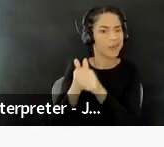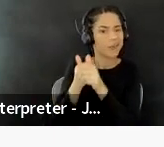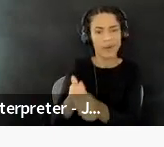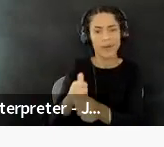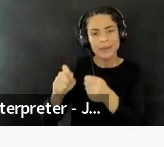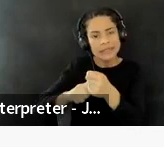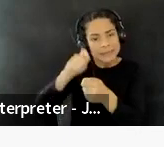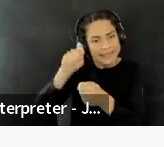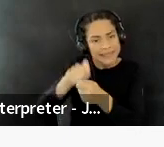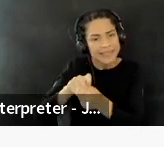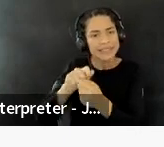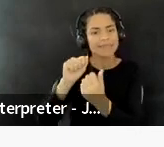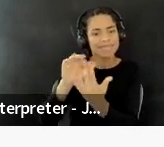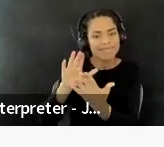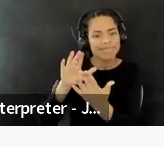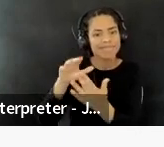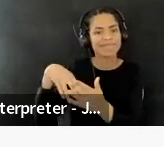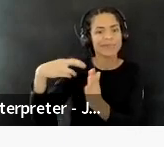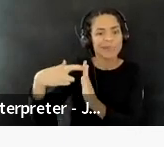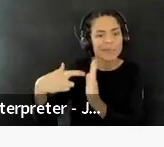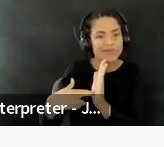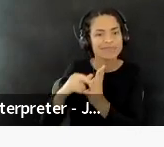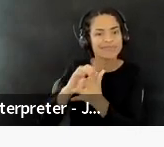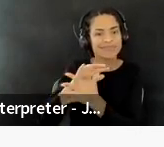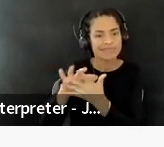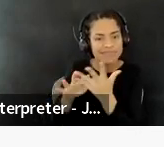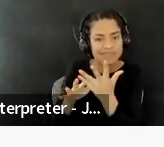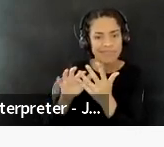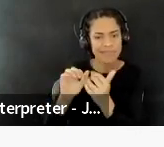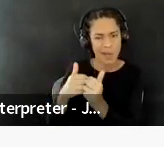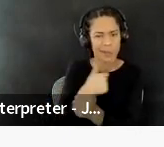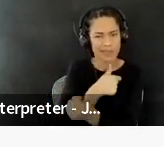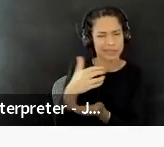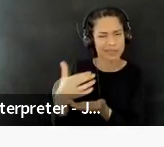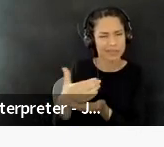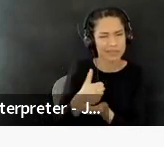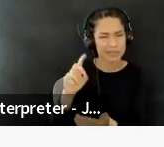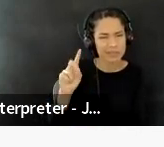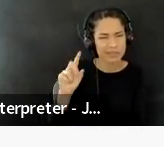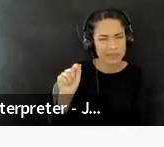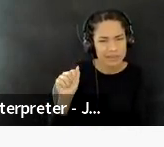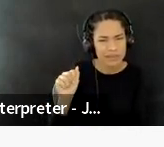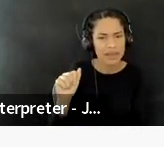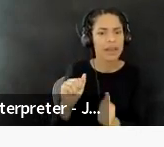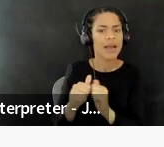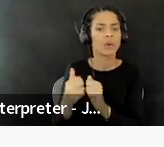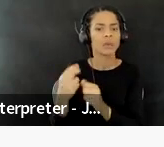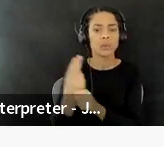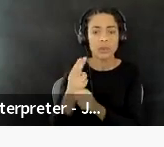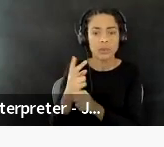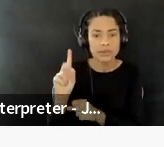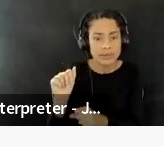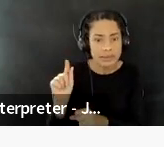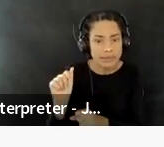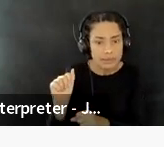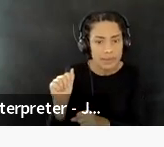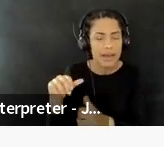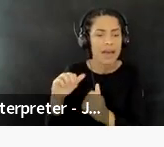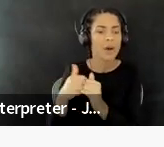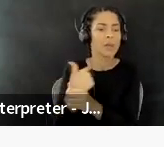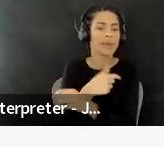rules and protocols around how we gather data and how we use data. And how we share that into the world.